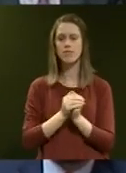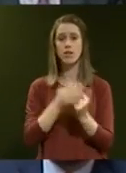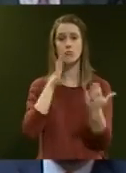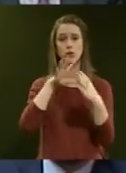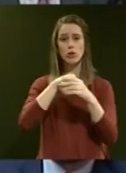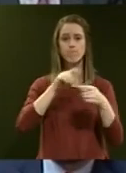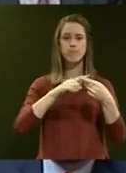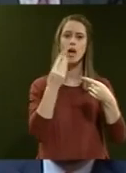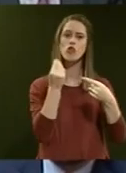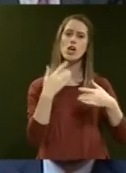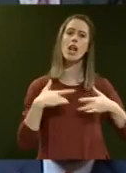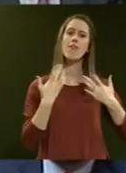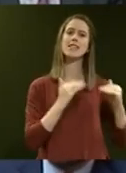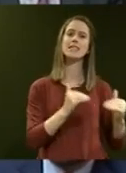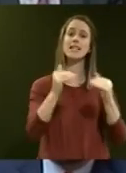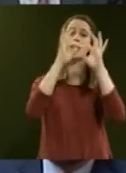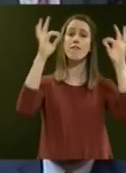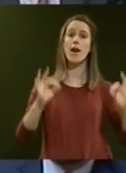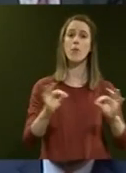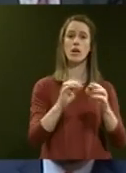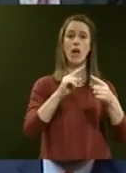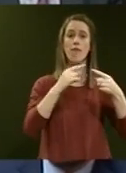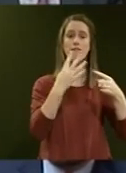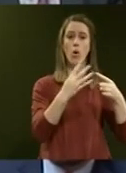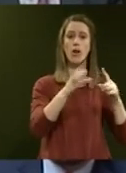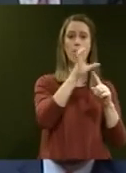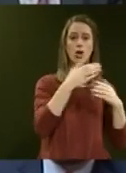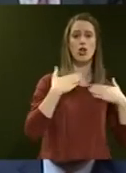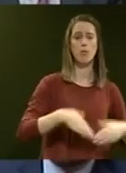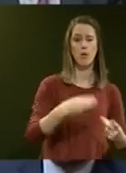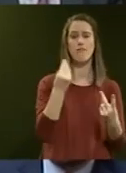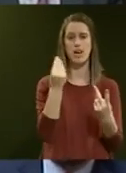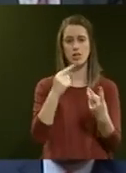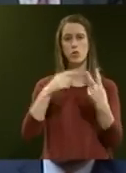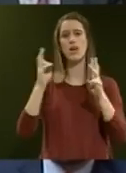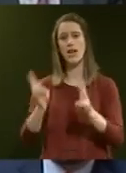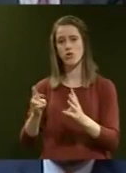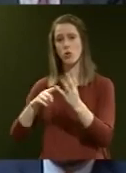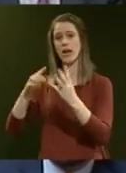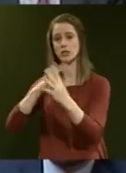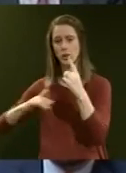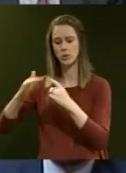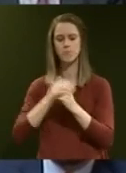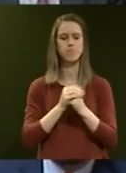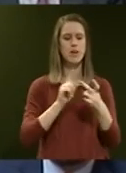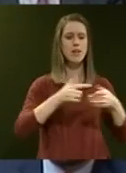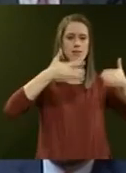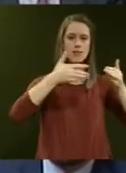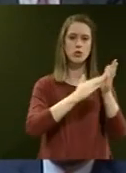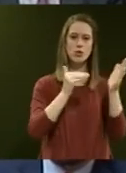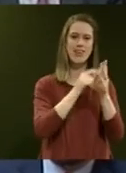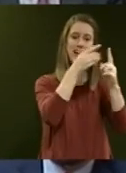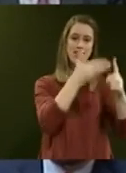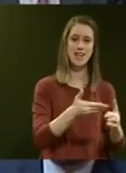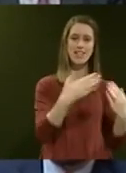includes the Treasury's Living Standards Framework and its four capitals, human, financial, natural and social. Statistics New Zealand's